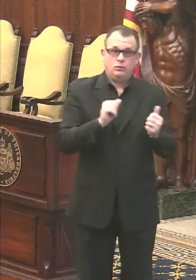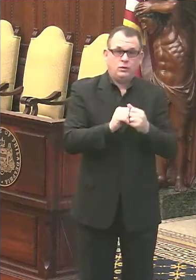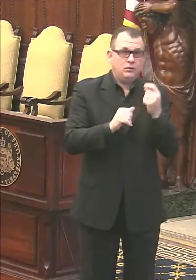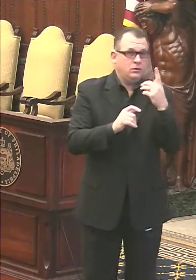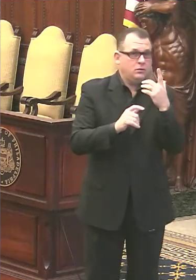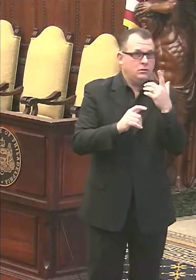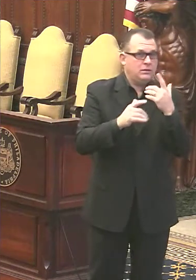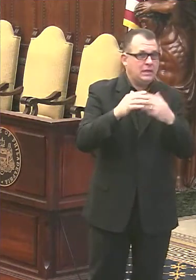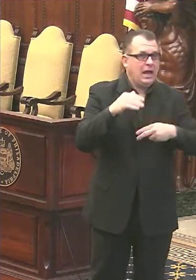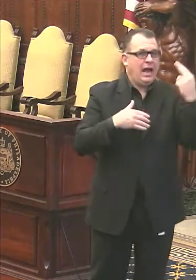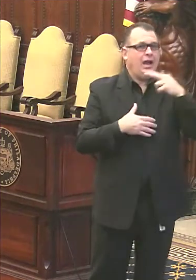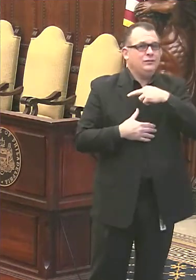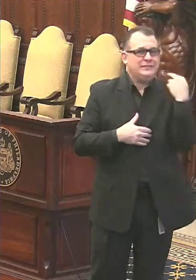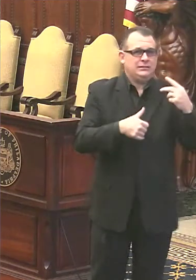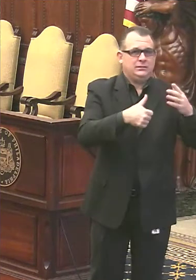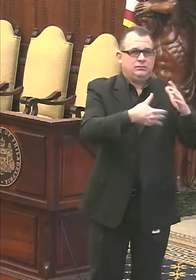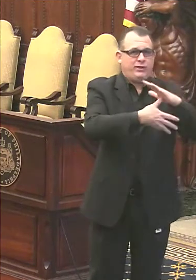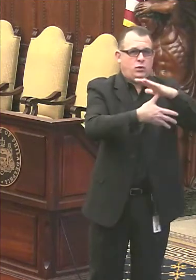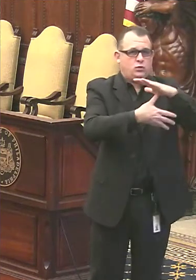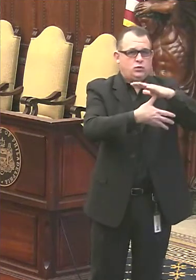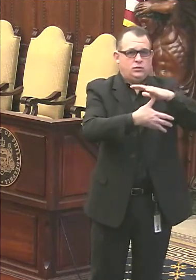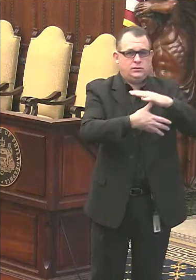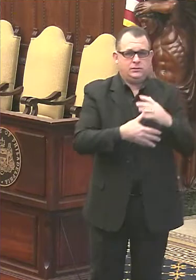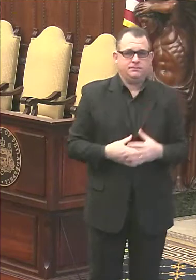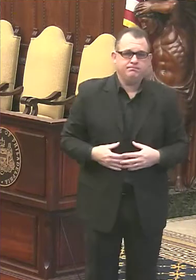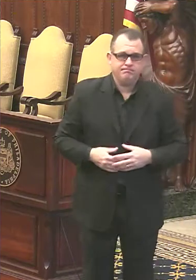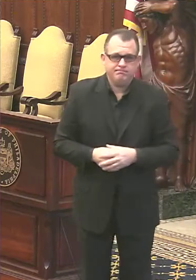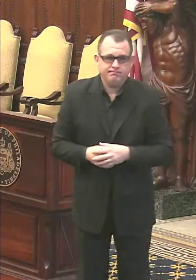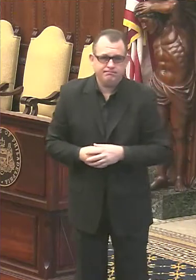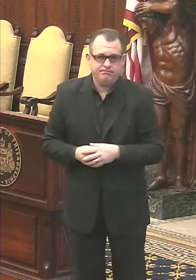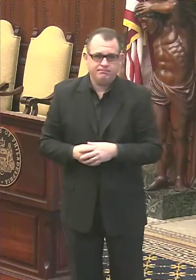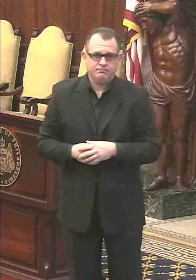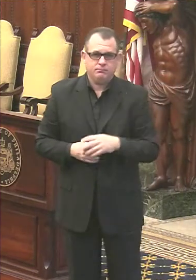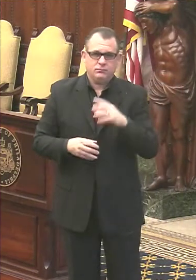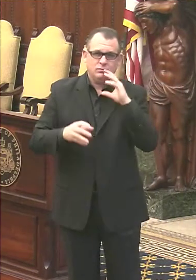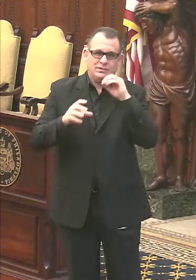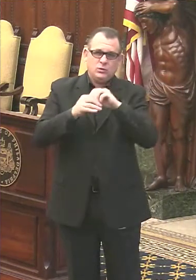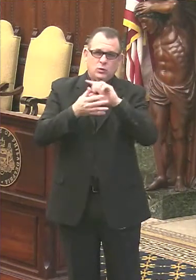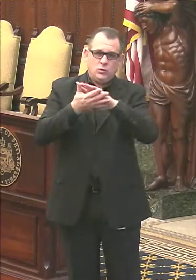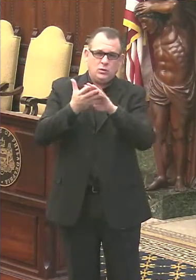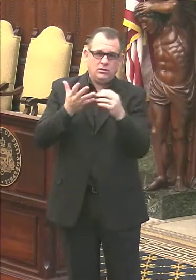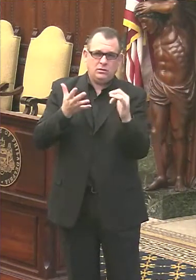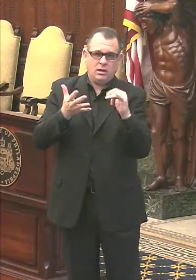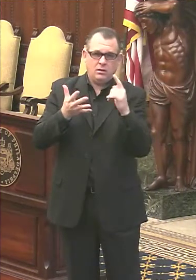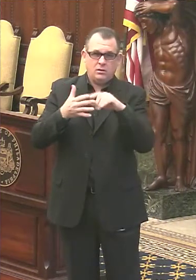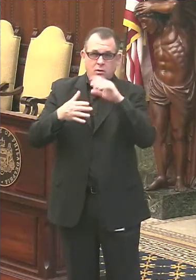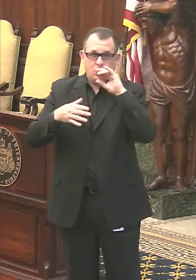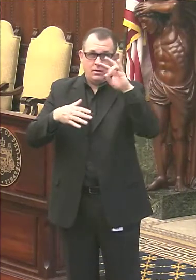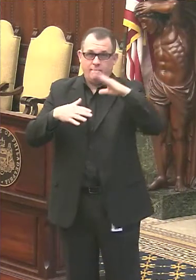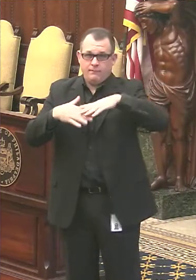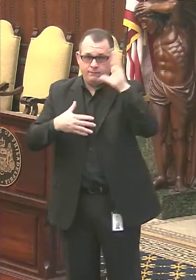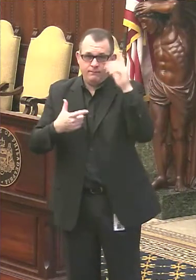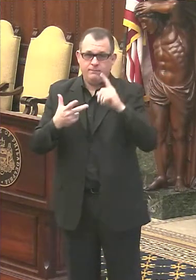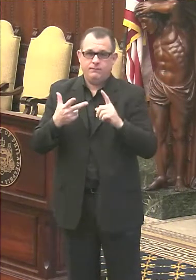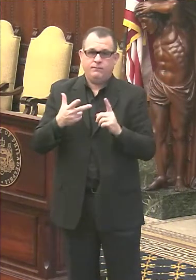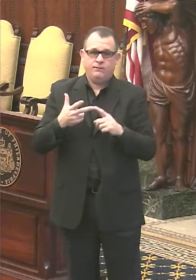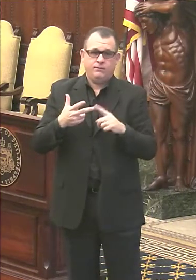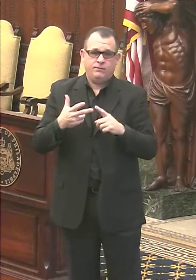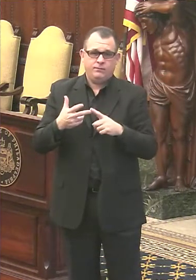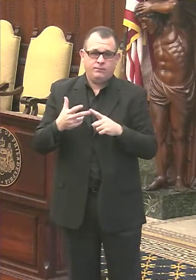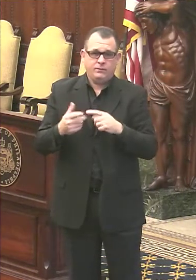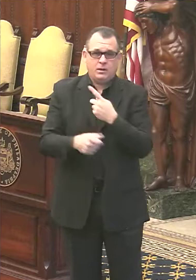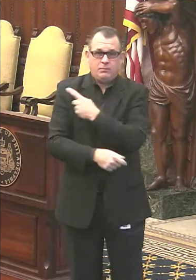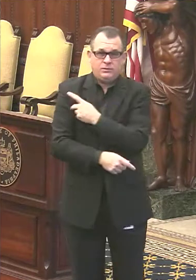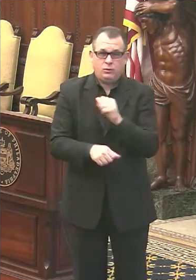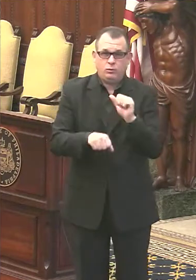conditions that meet our definition of Phase 1B. That includes these conditions. First, age over 75, then patients with cancer,